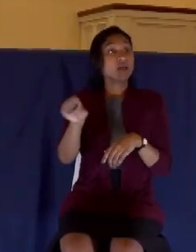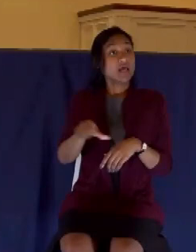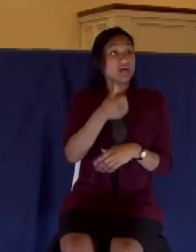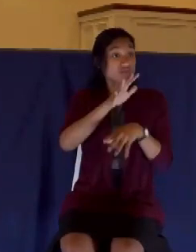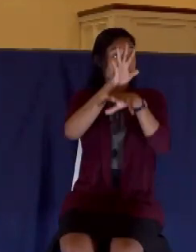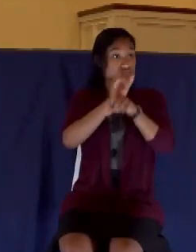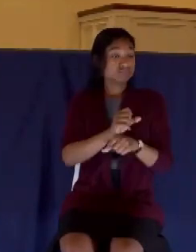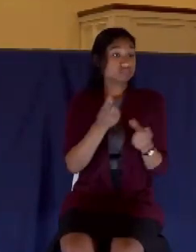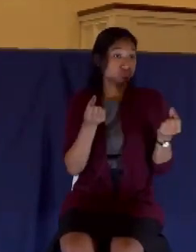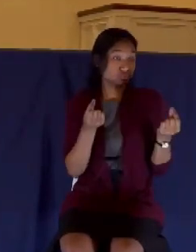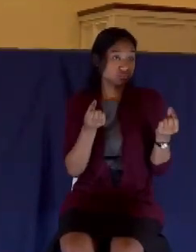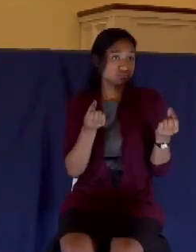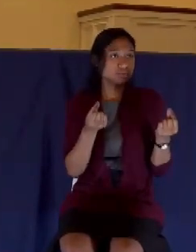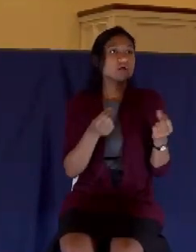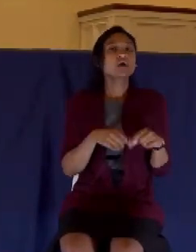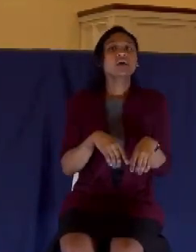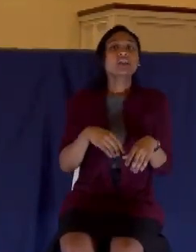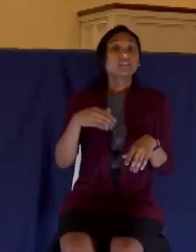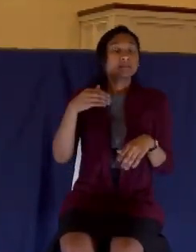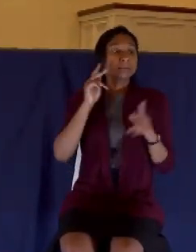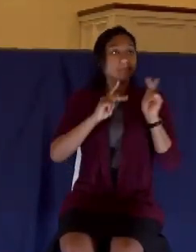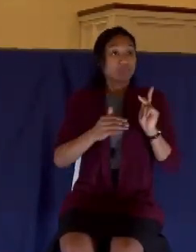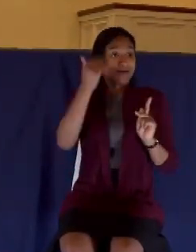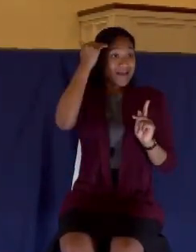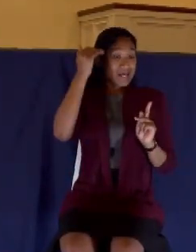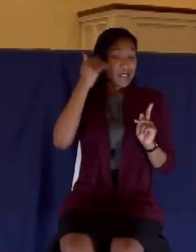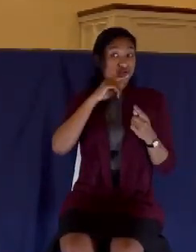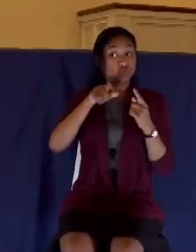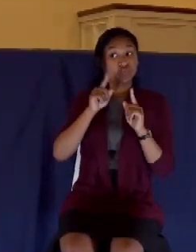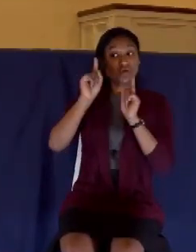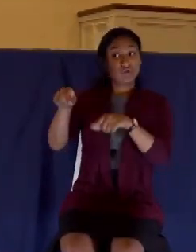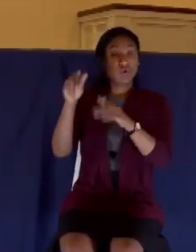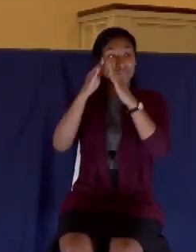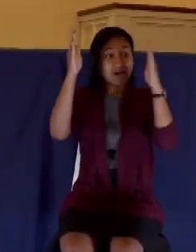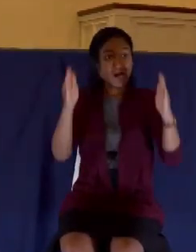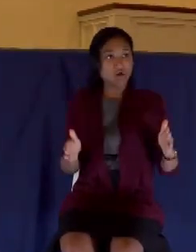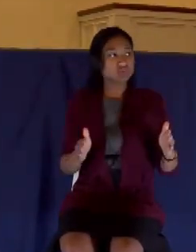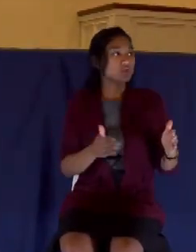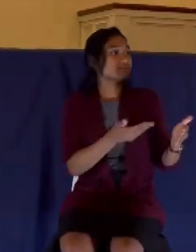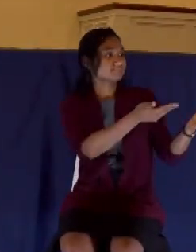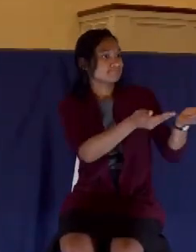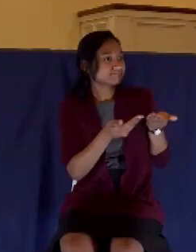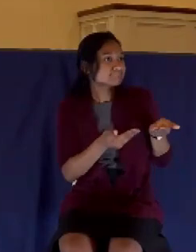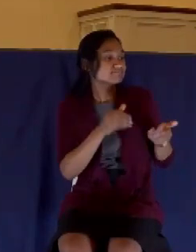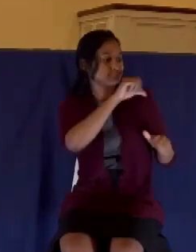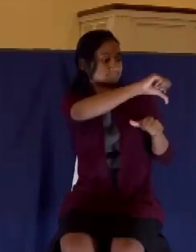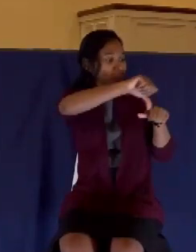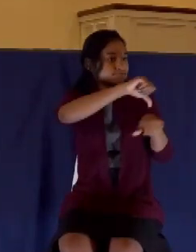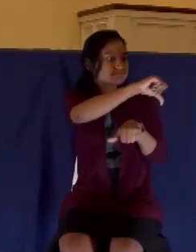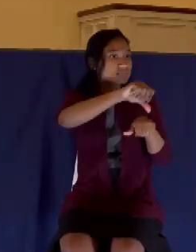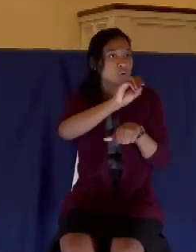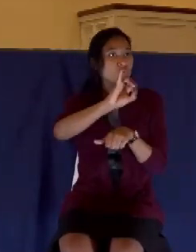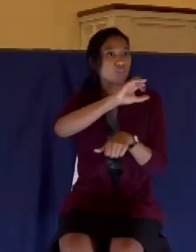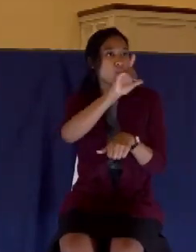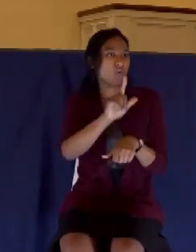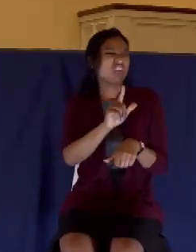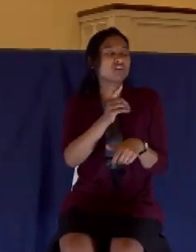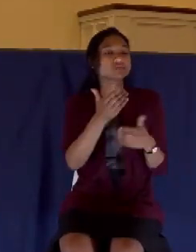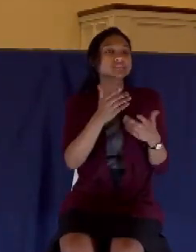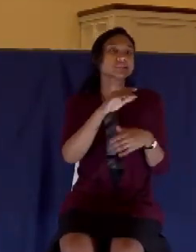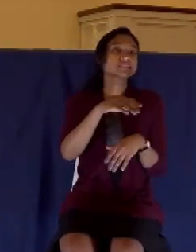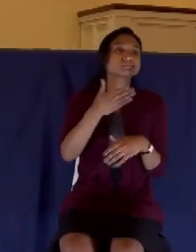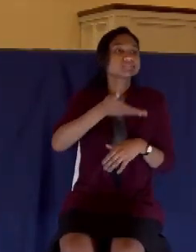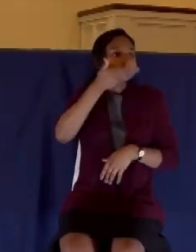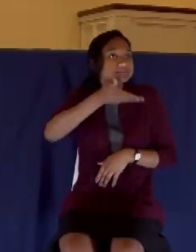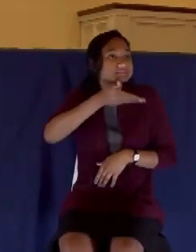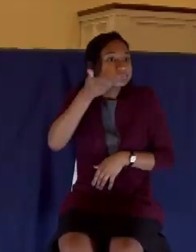was they would anoint the head of their guests with oil. What was this oil? This oil was really a perfume or a cologne. And